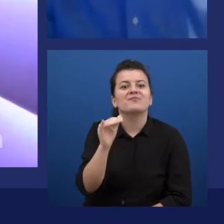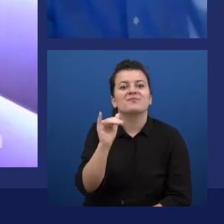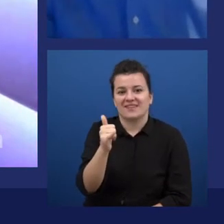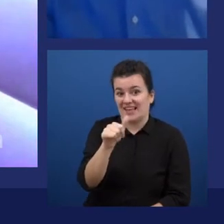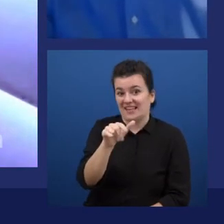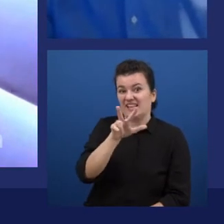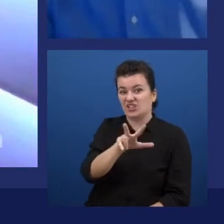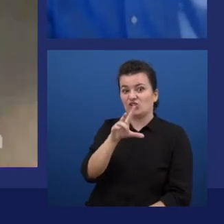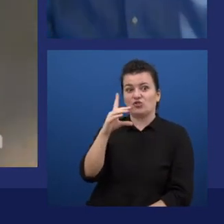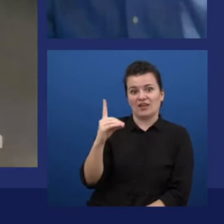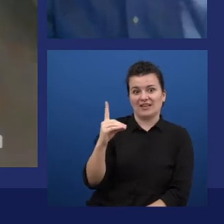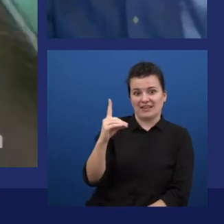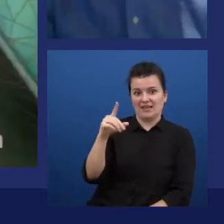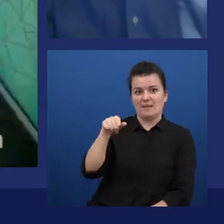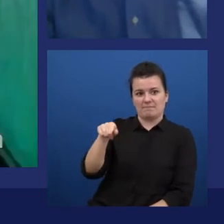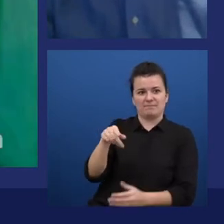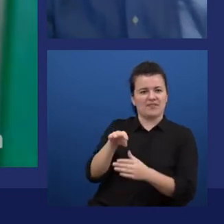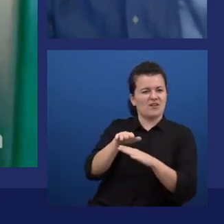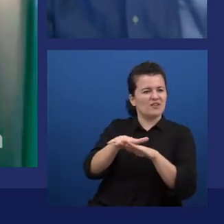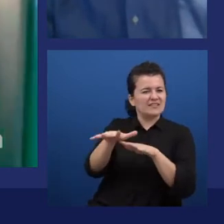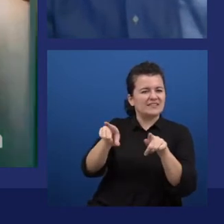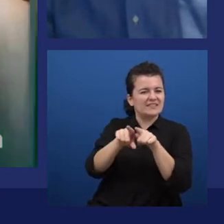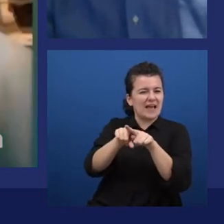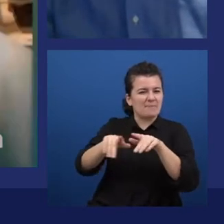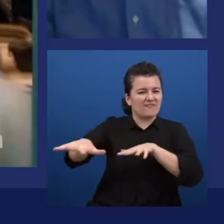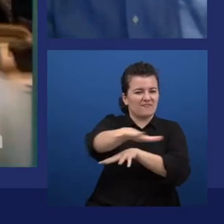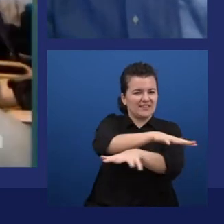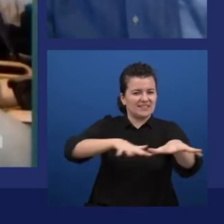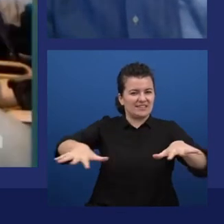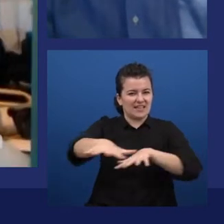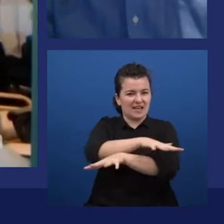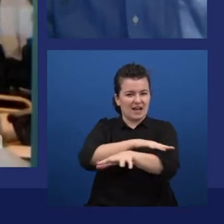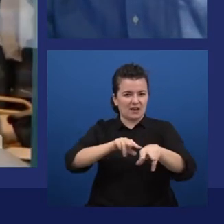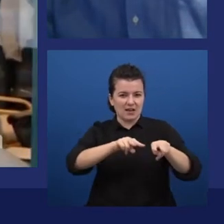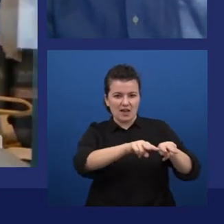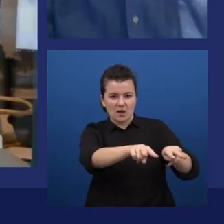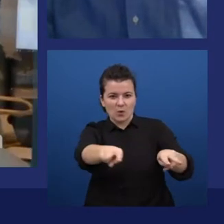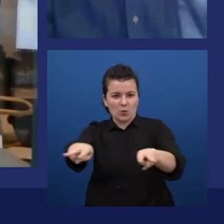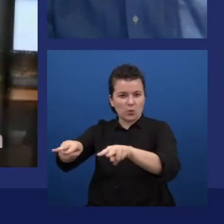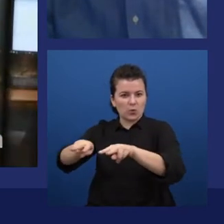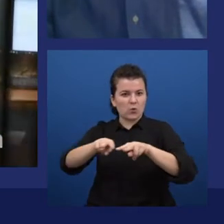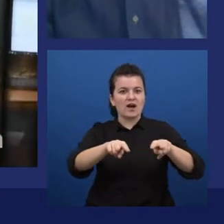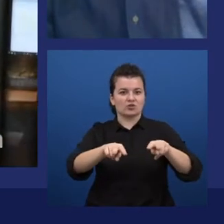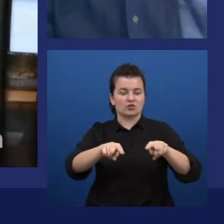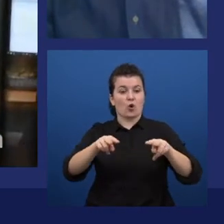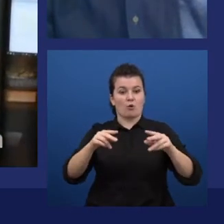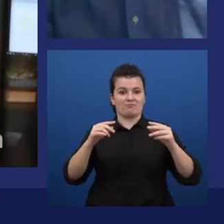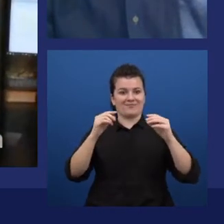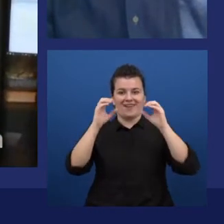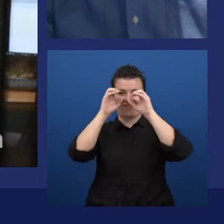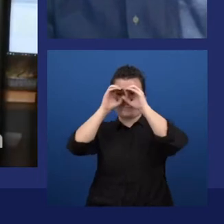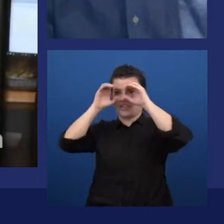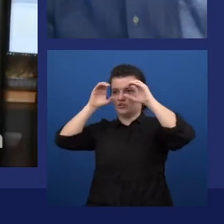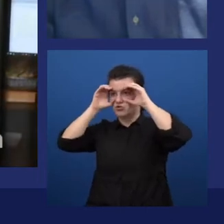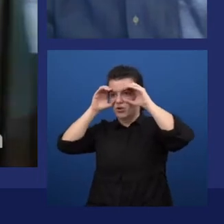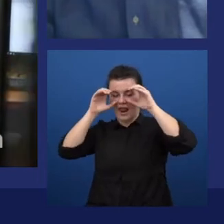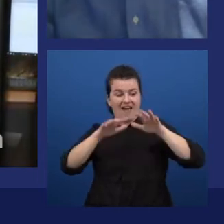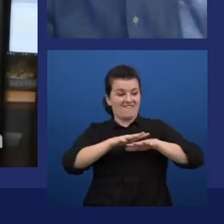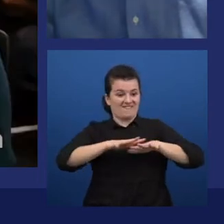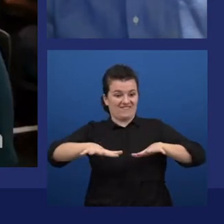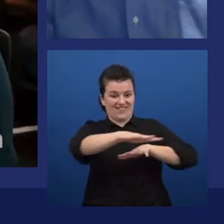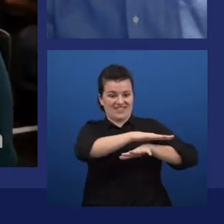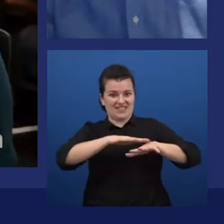physical space to overlay virtual information on top of physical space. What we did is to